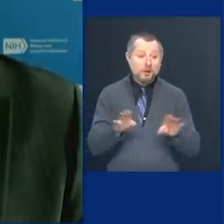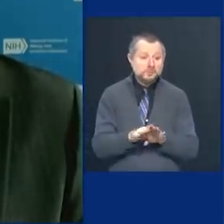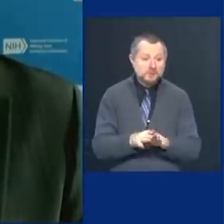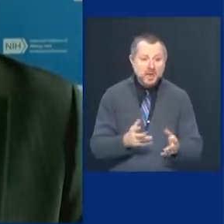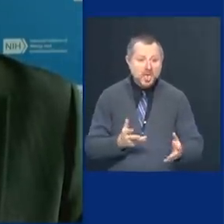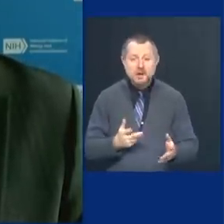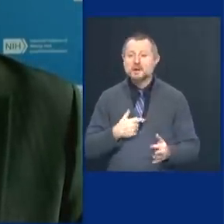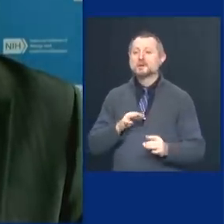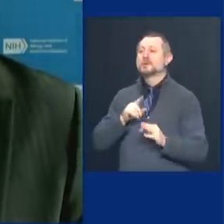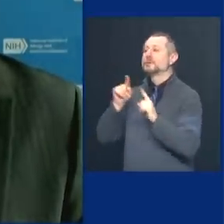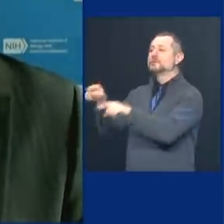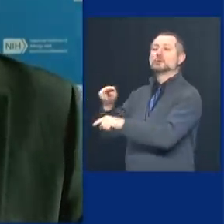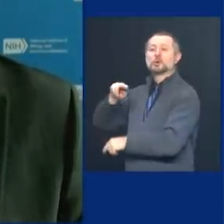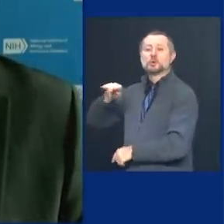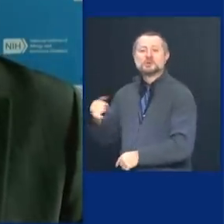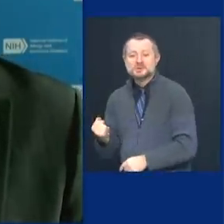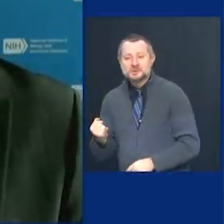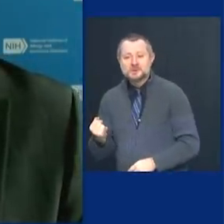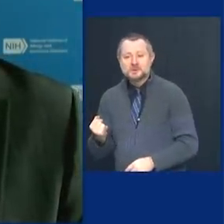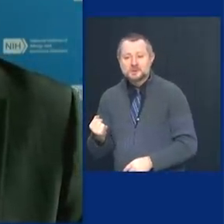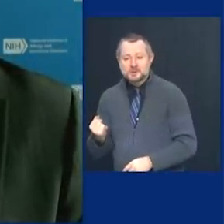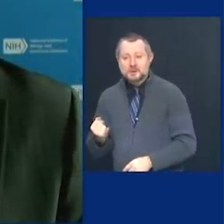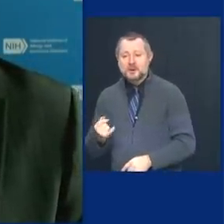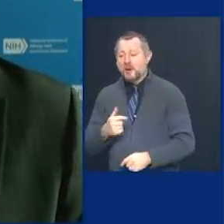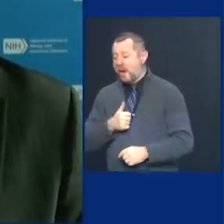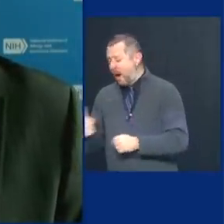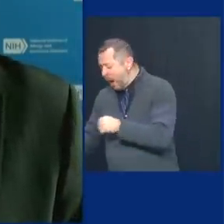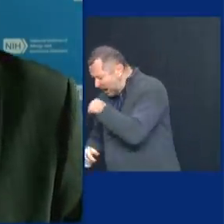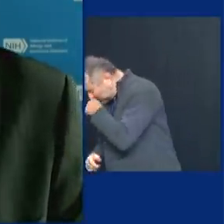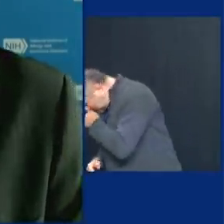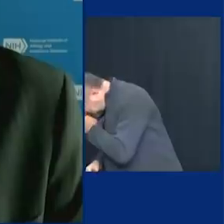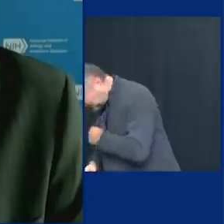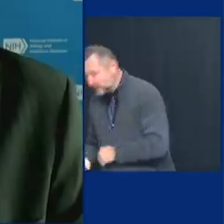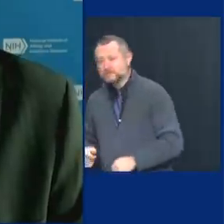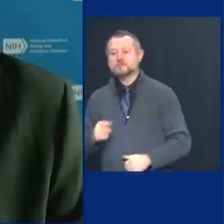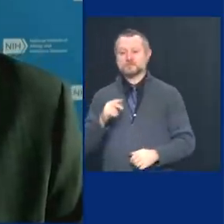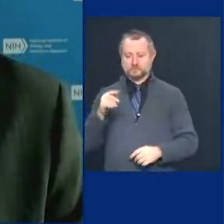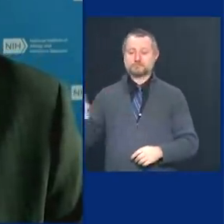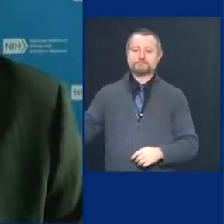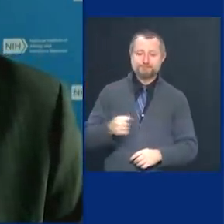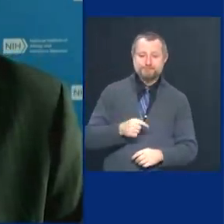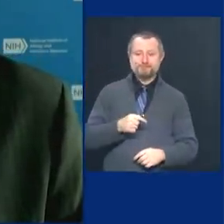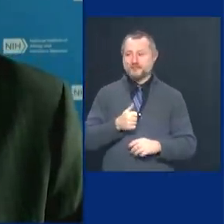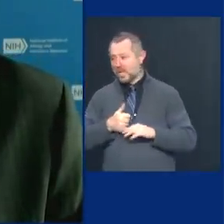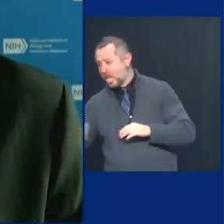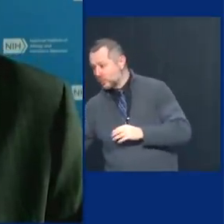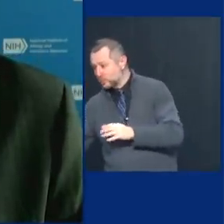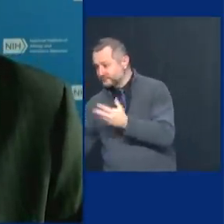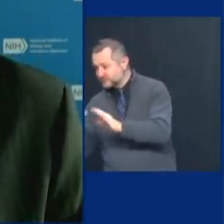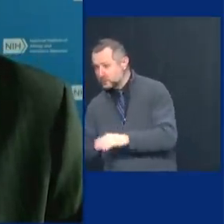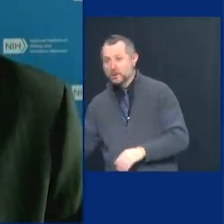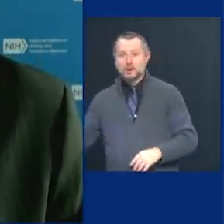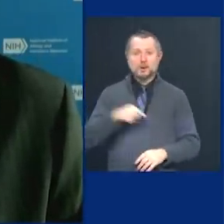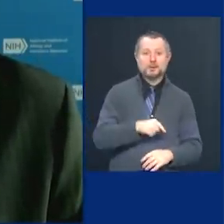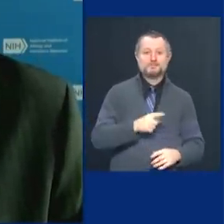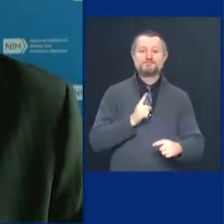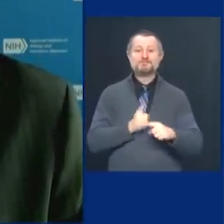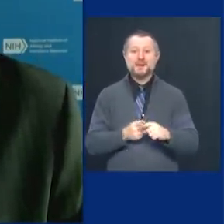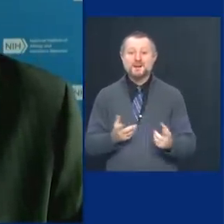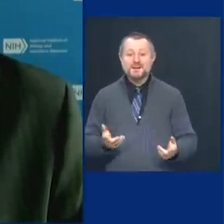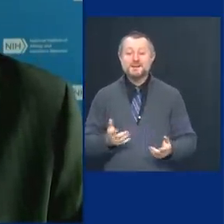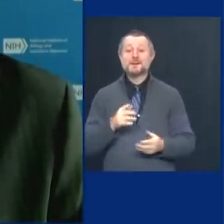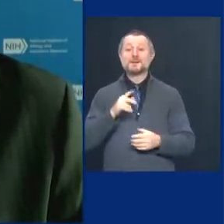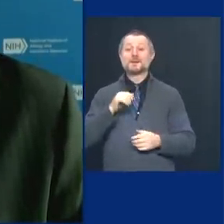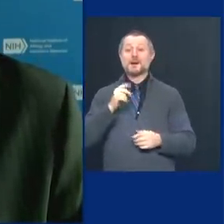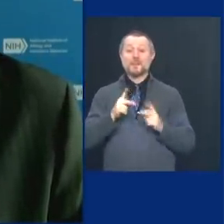Jersey, and then they come back, they travel back and forth. In addition to the absolute number of the people in a home